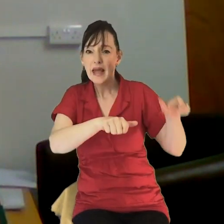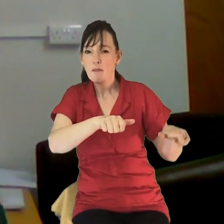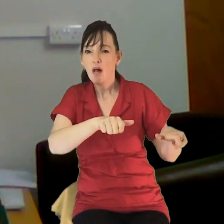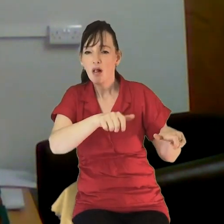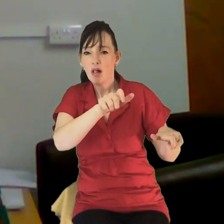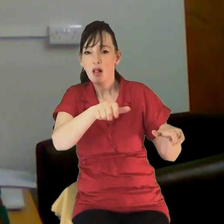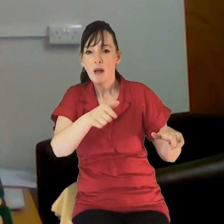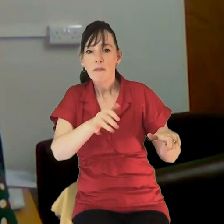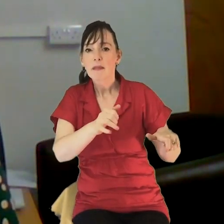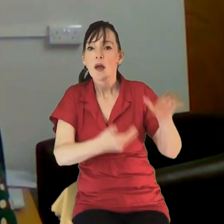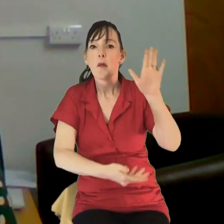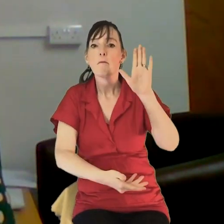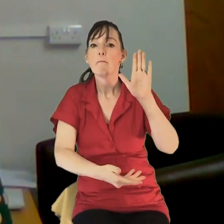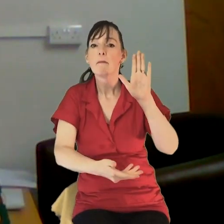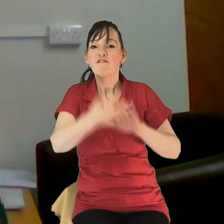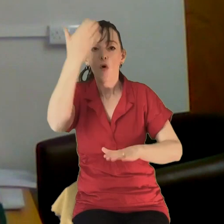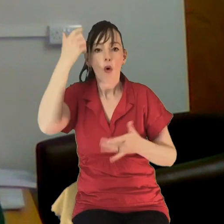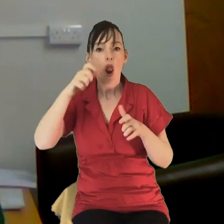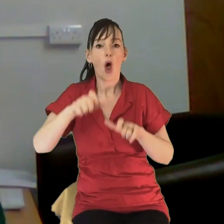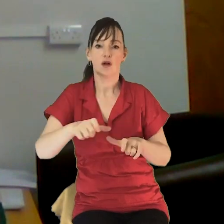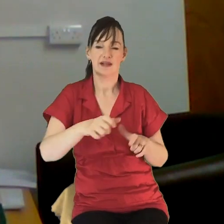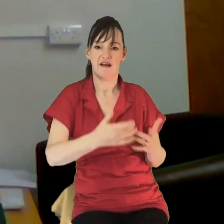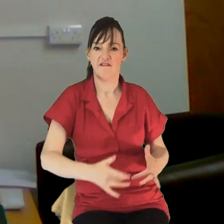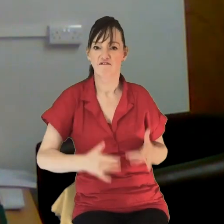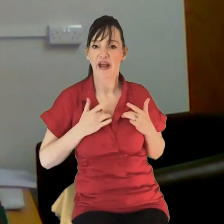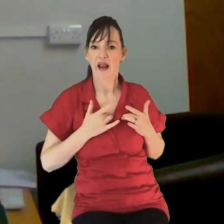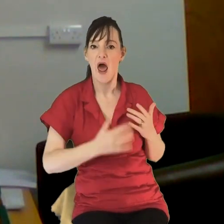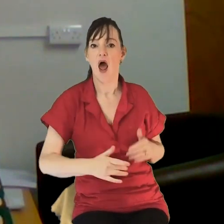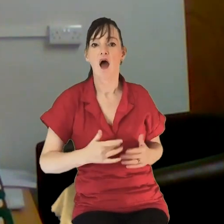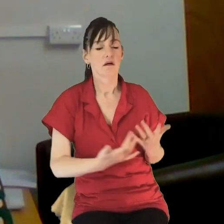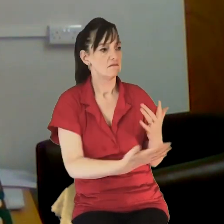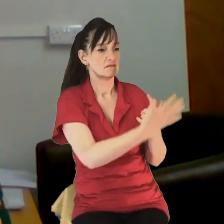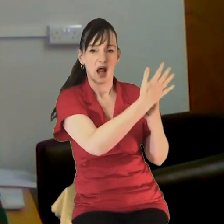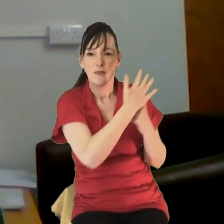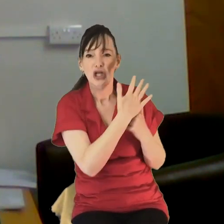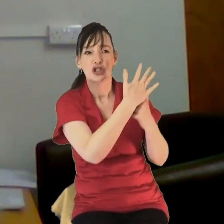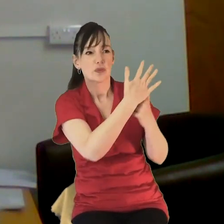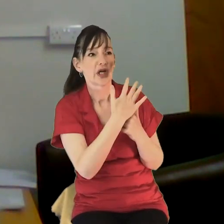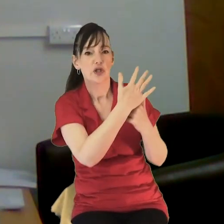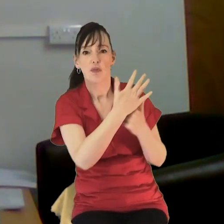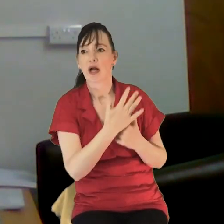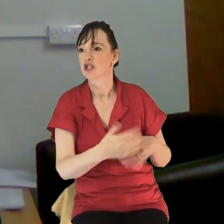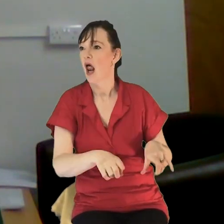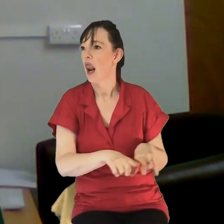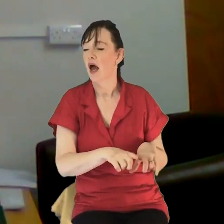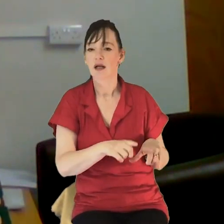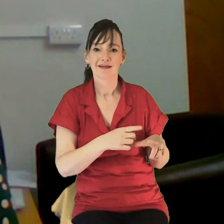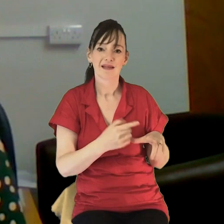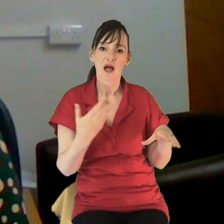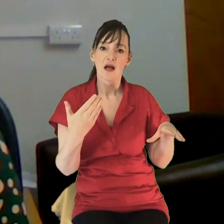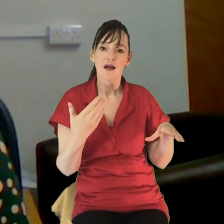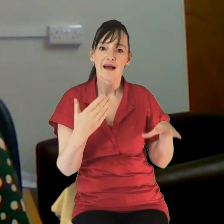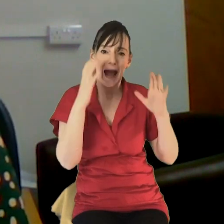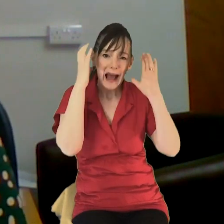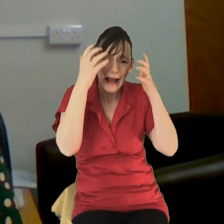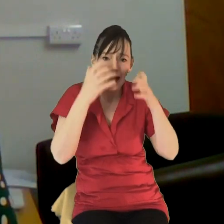perhaps previously struggling with just the pressure of life, maybe it was showing itself in issues like anxiety or